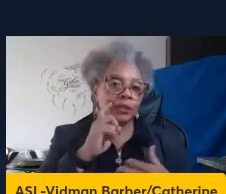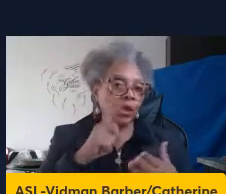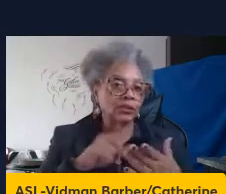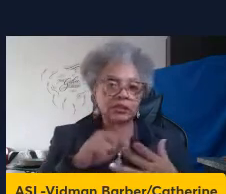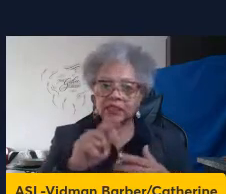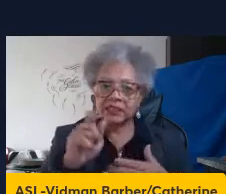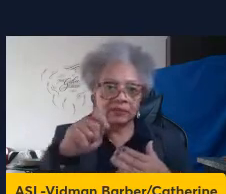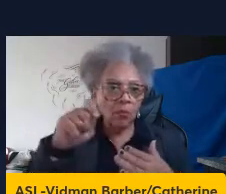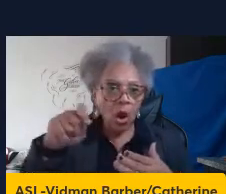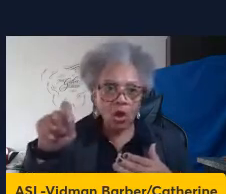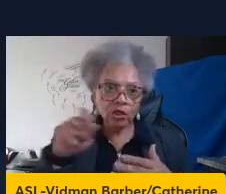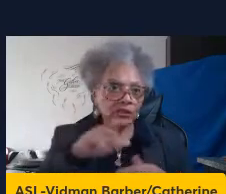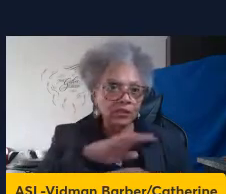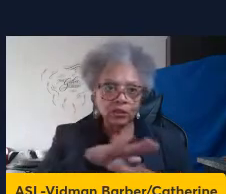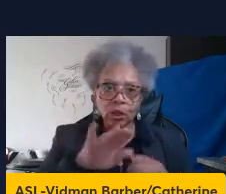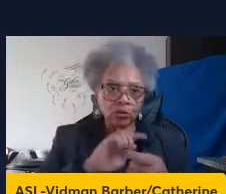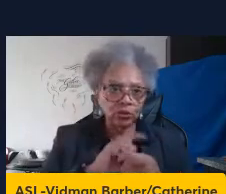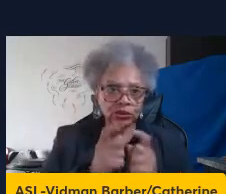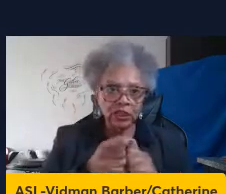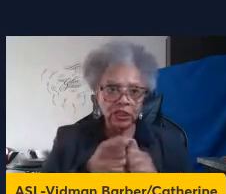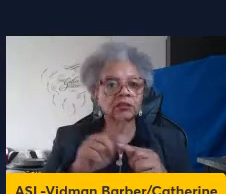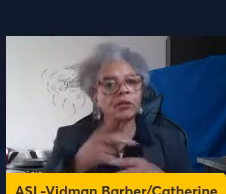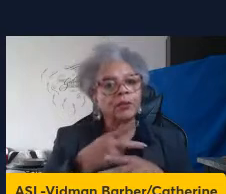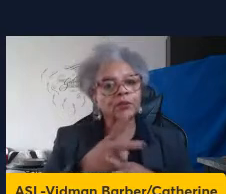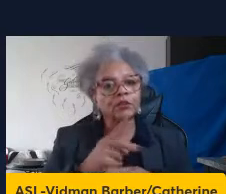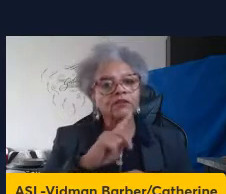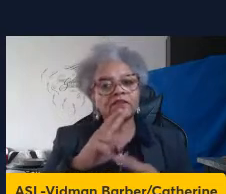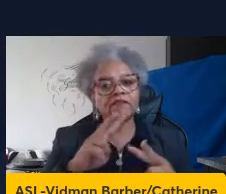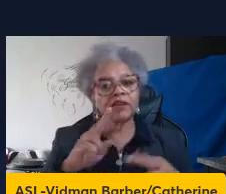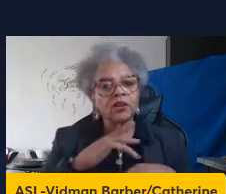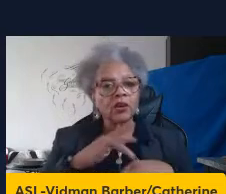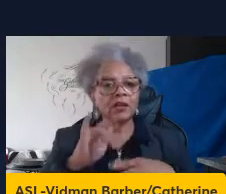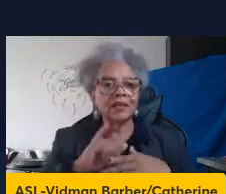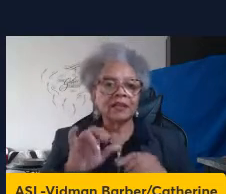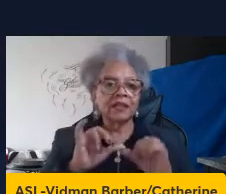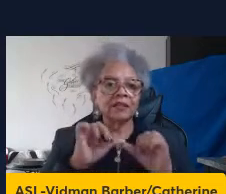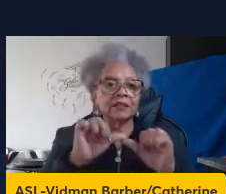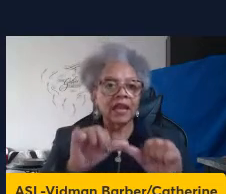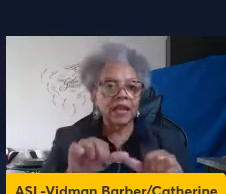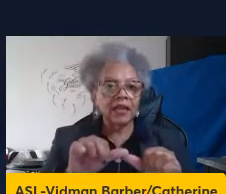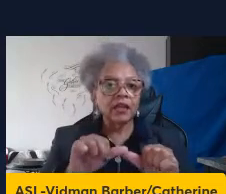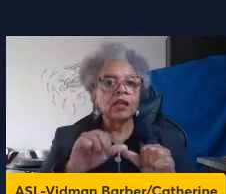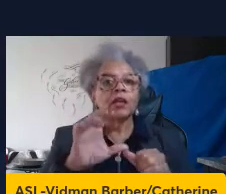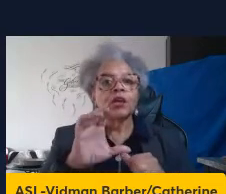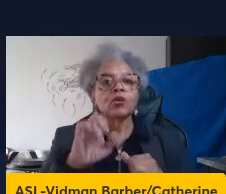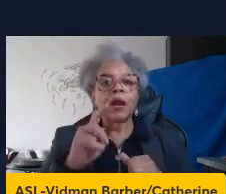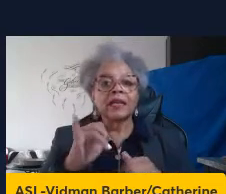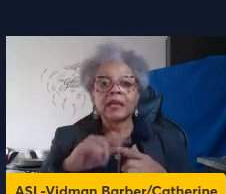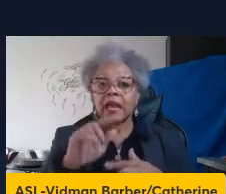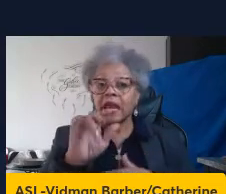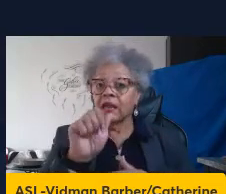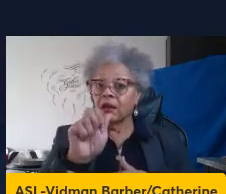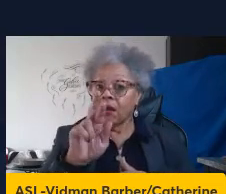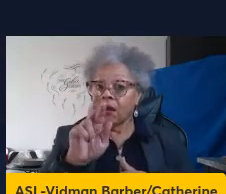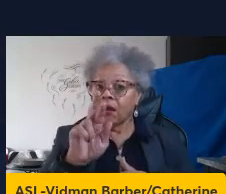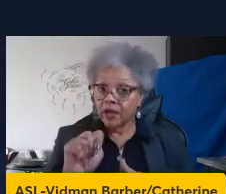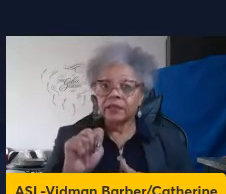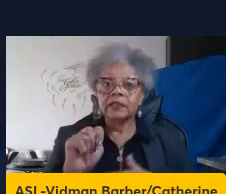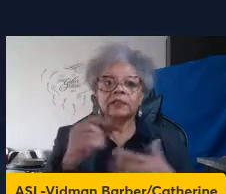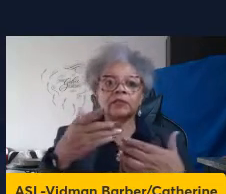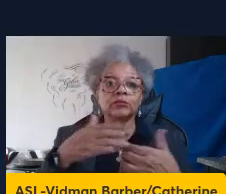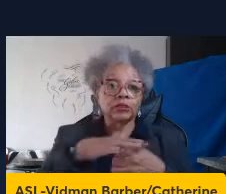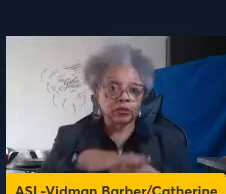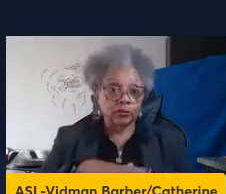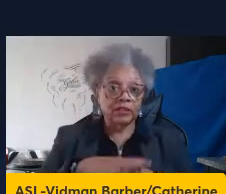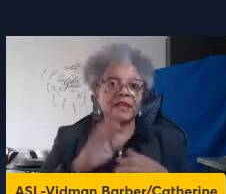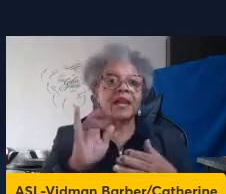So, they're produced very early. They're sustained chronically. And ART therapies can't suppress this. And this